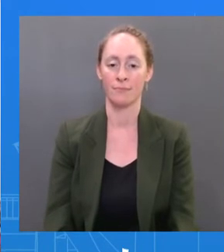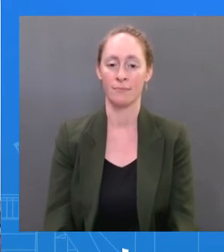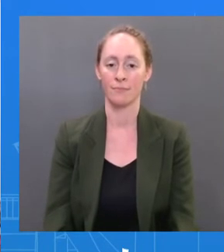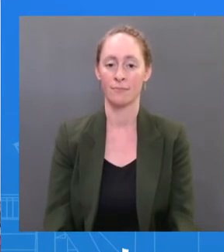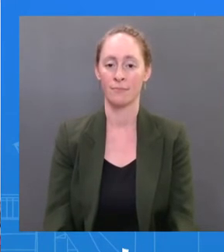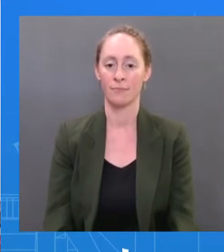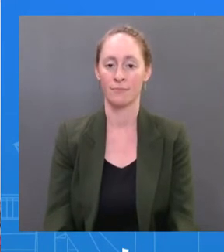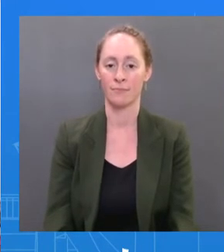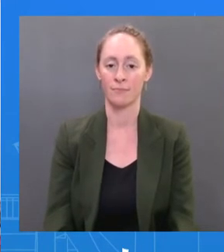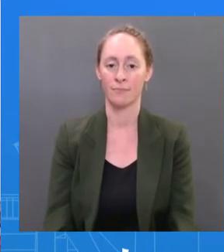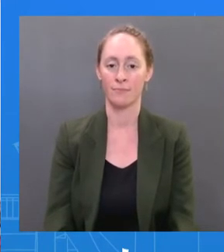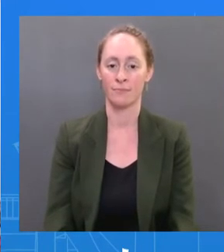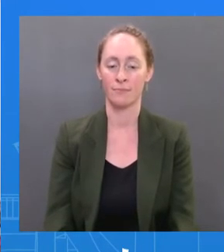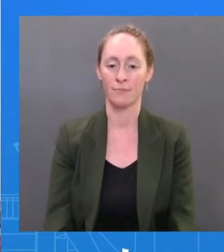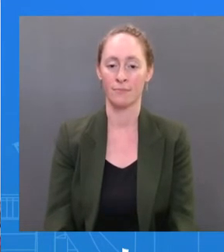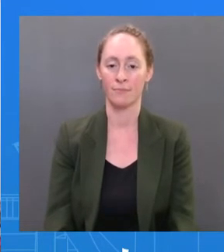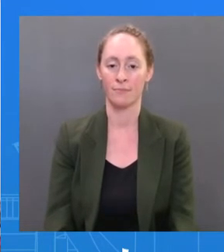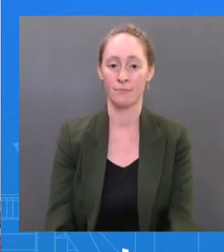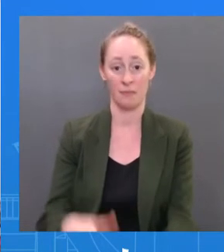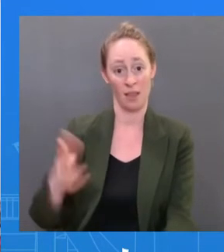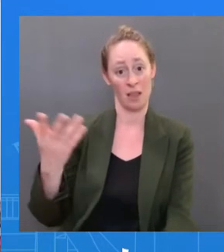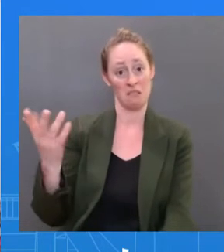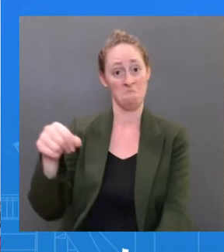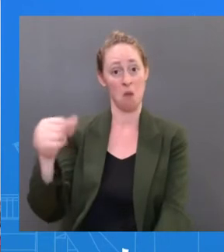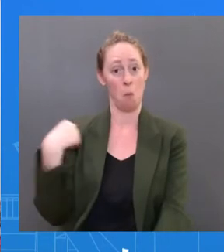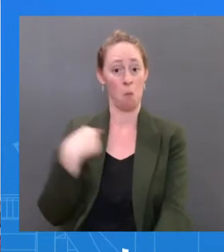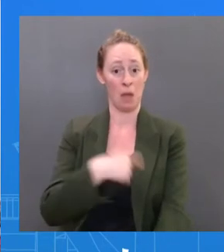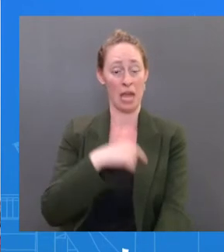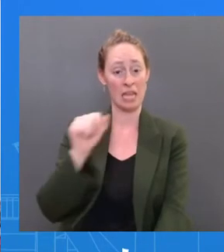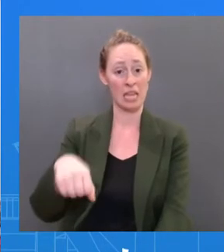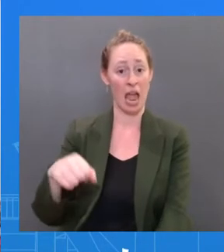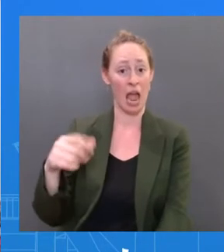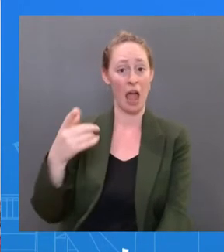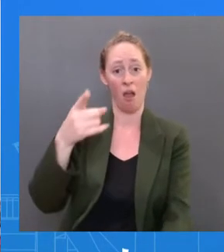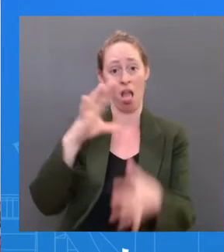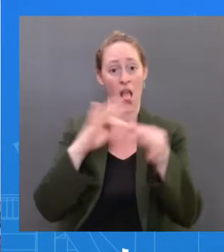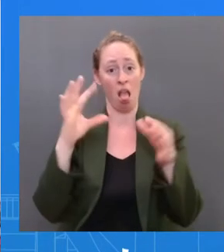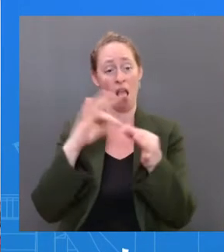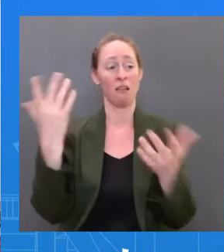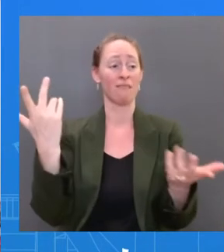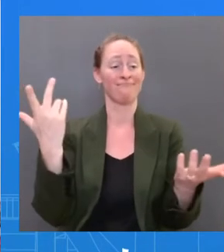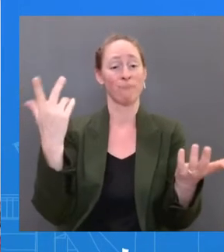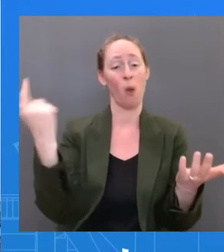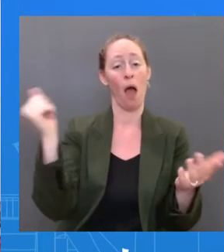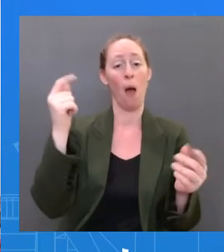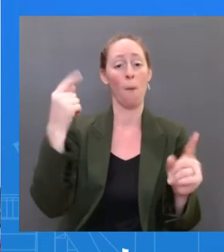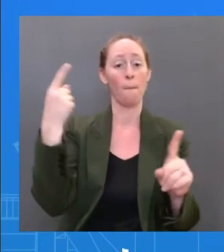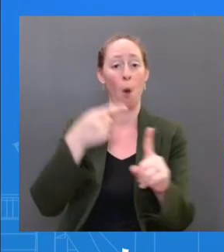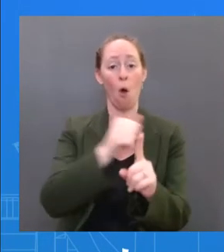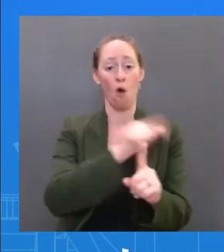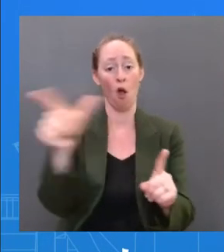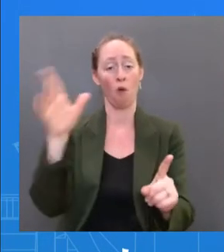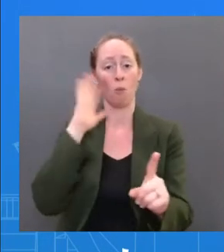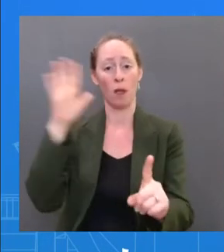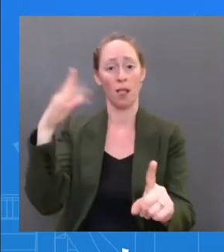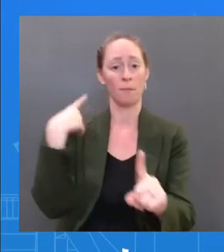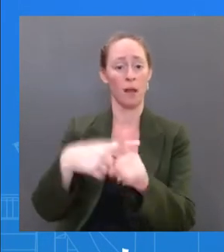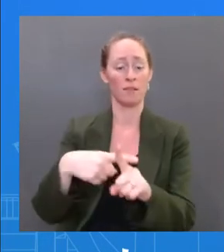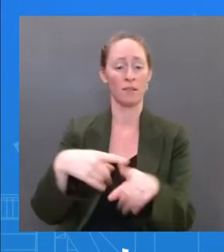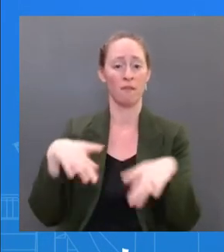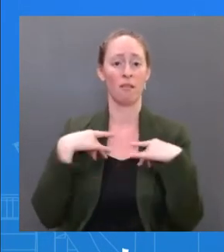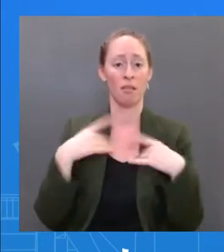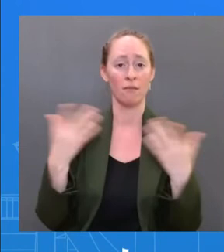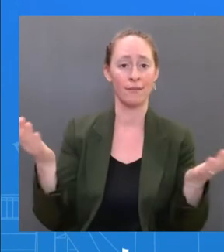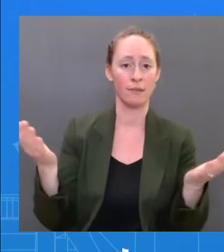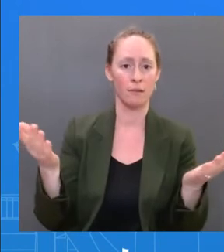this say about the state of the pandemic and how much longer this is going to be a part of our lives in this way? Dr. Yeah, so based on the CDC data, about